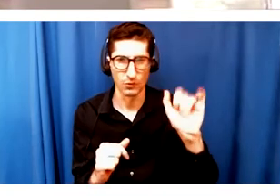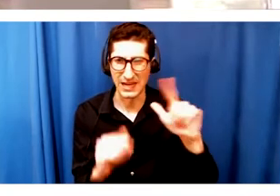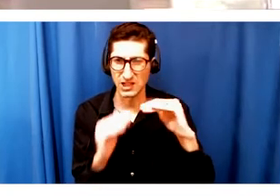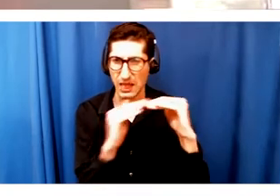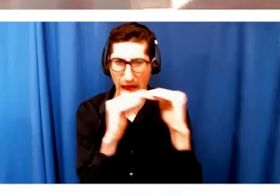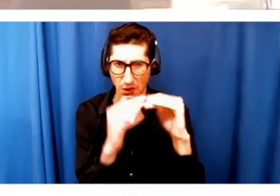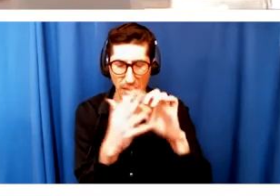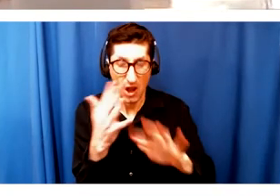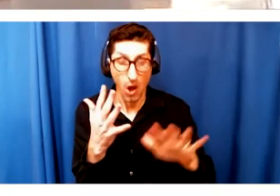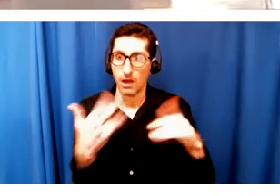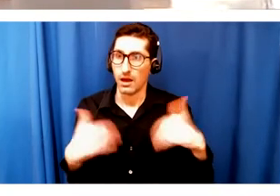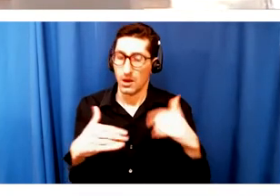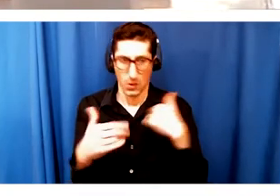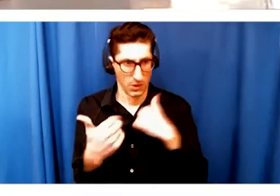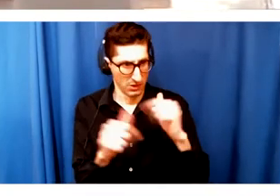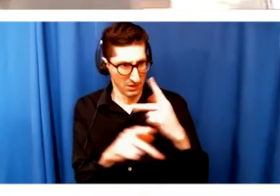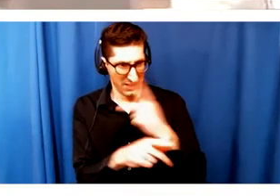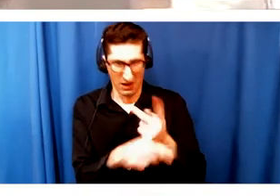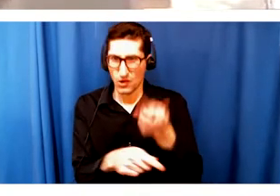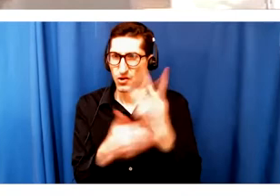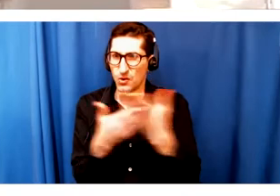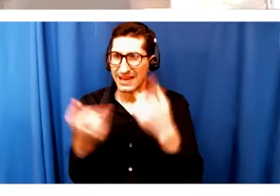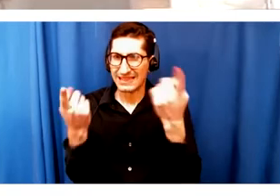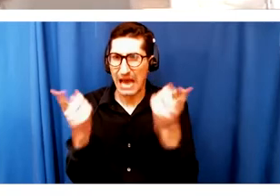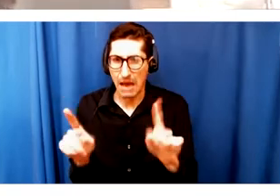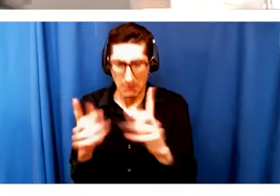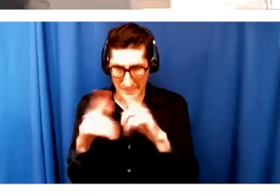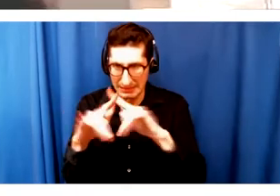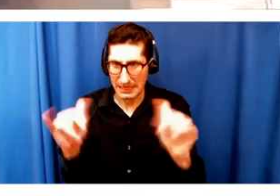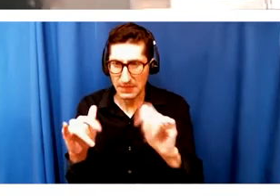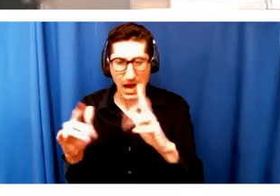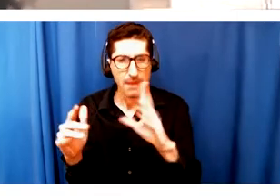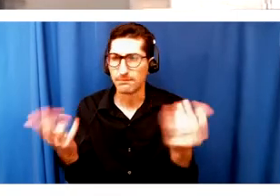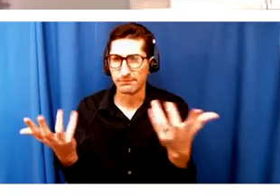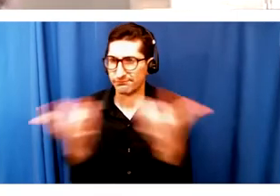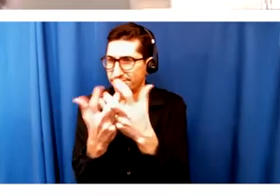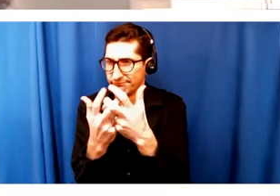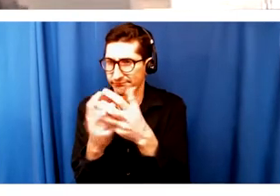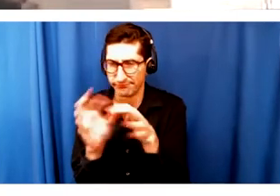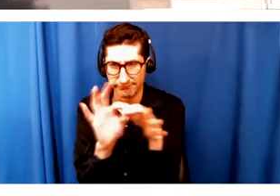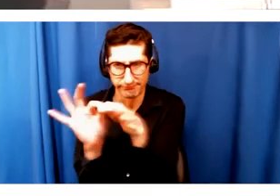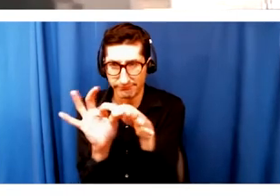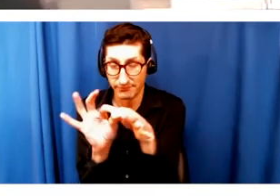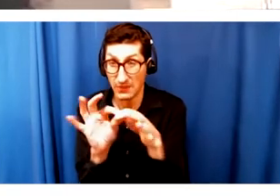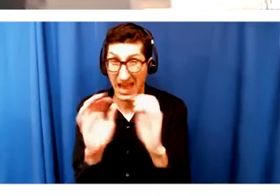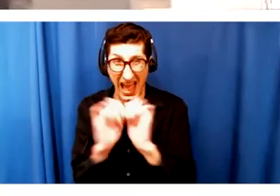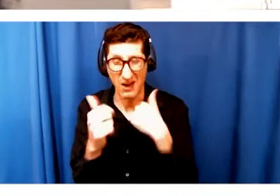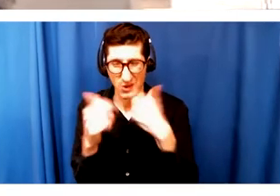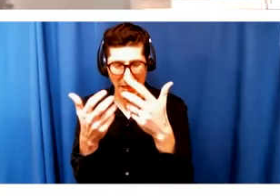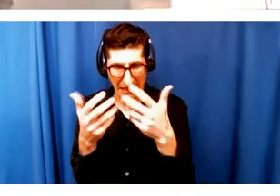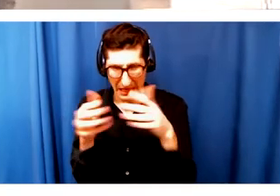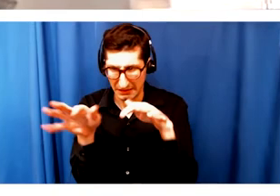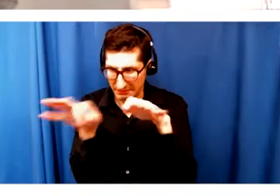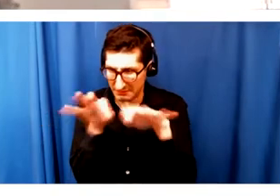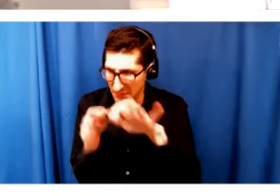the conversation of these two things are interwoven, right? And how do we tease that out for the community? And how do we bring this community